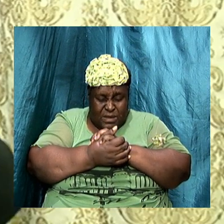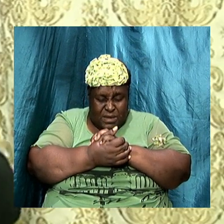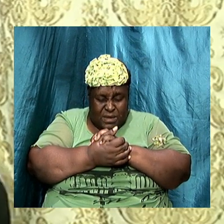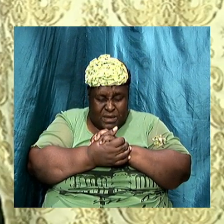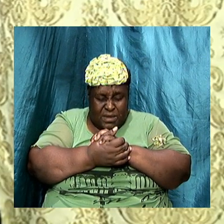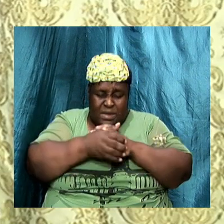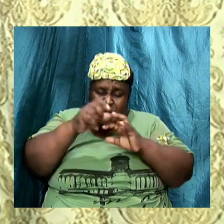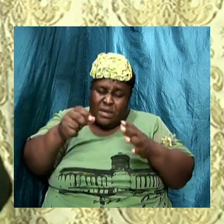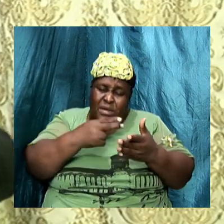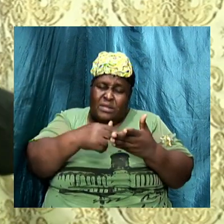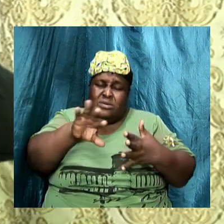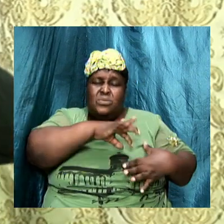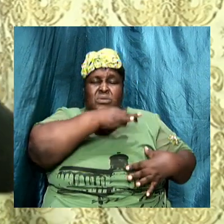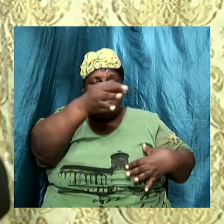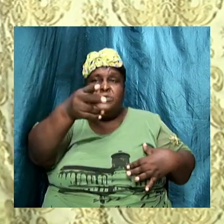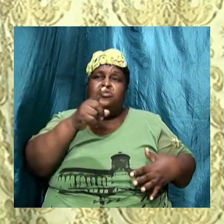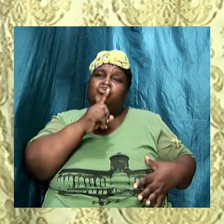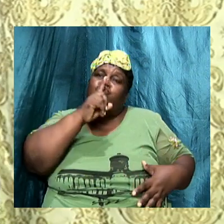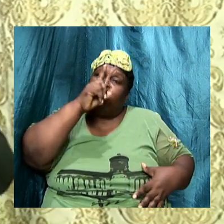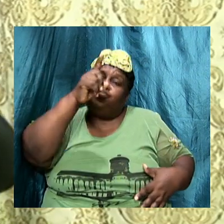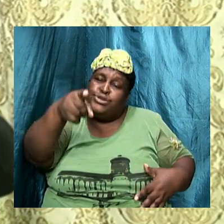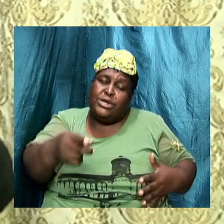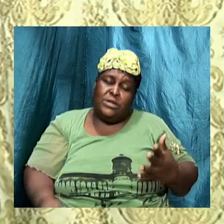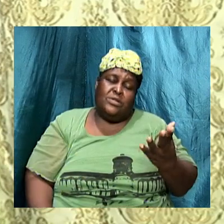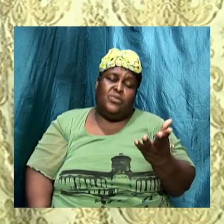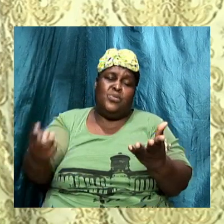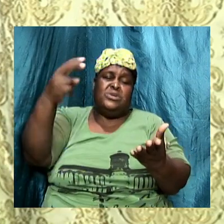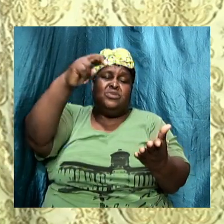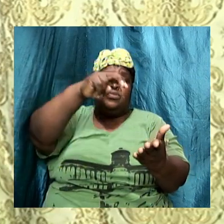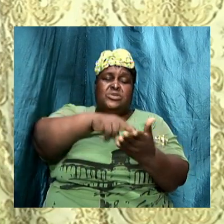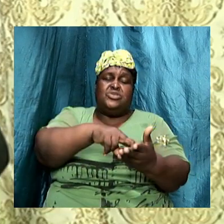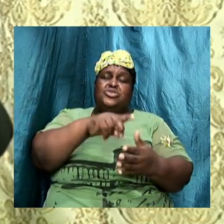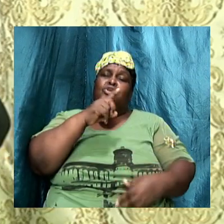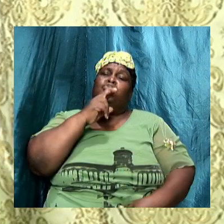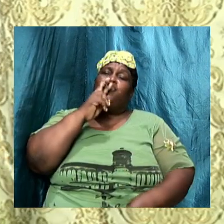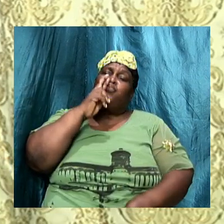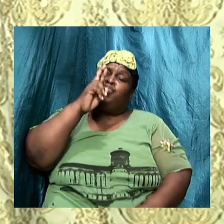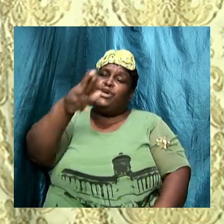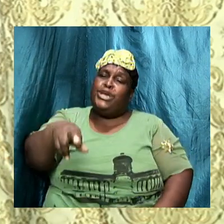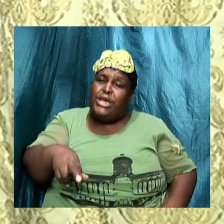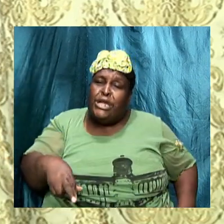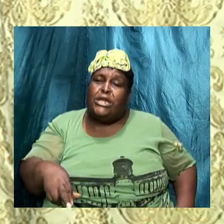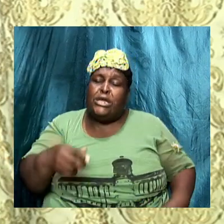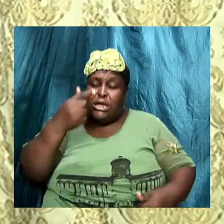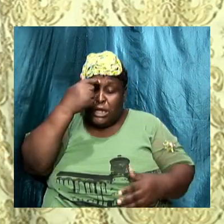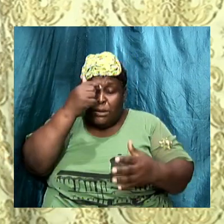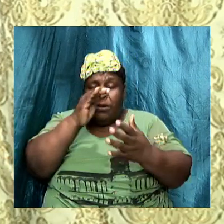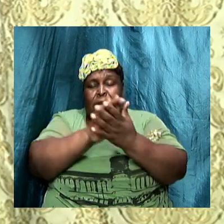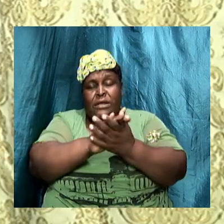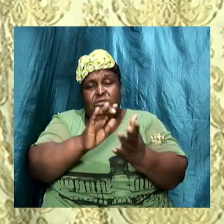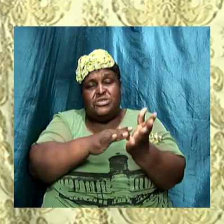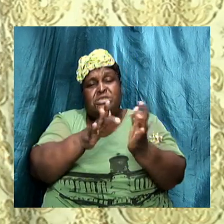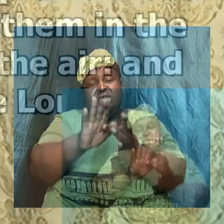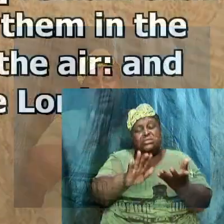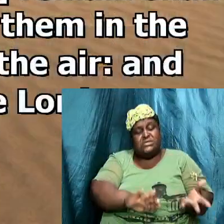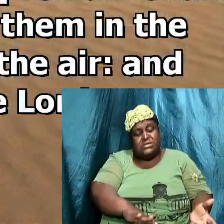this Holy Ghost is real the resurrection is real for if we believe that Jesus is died